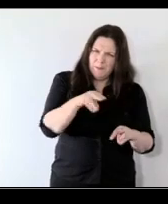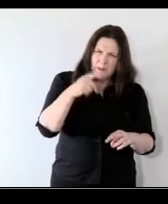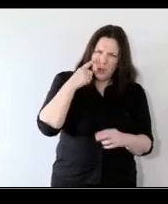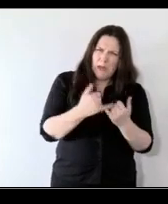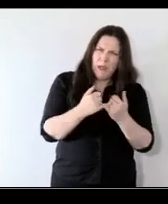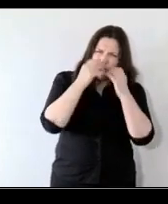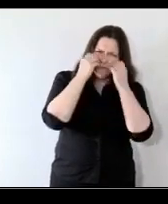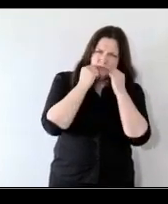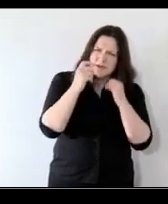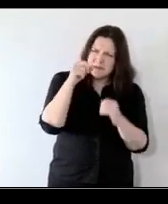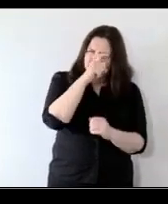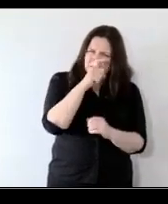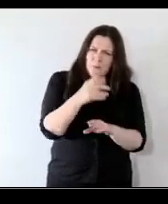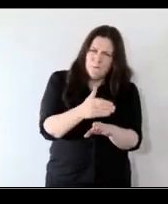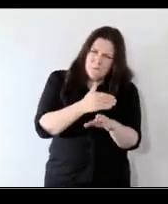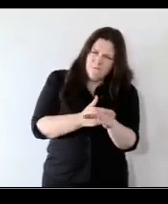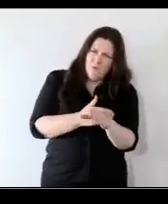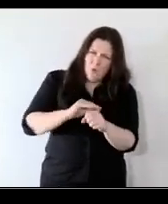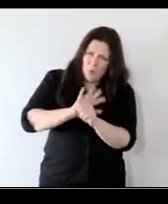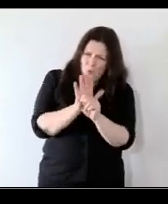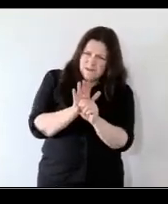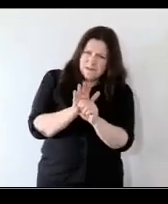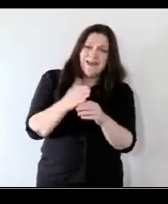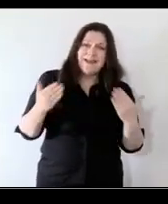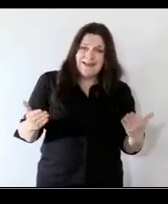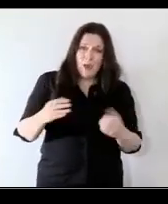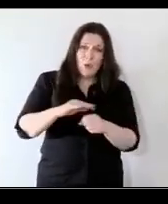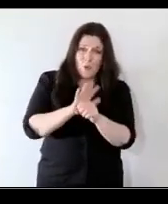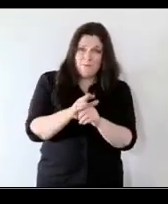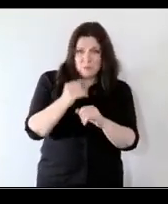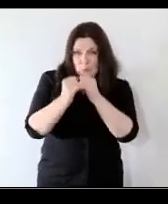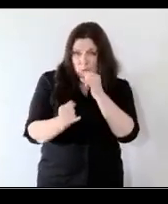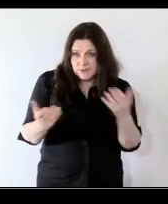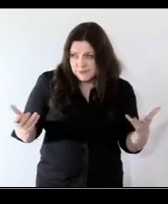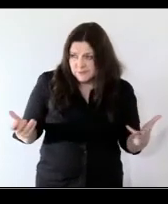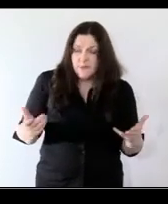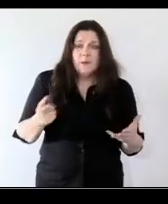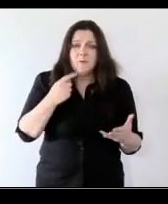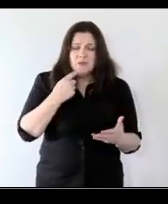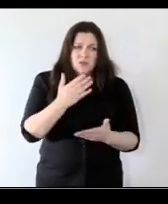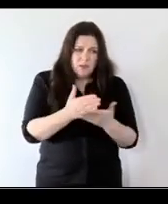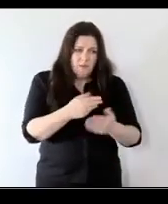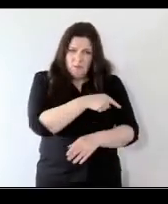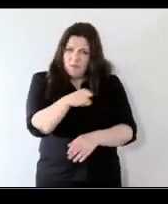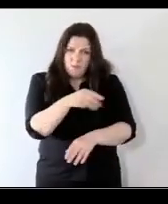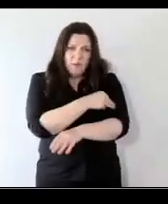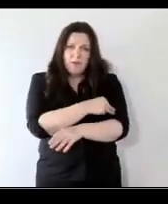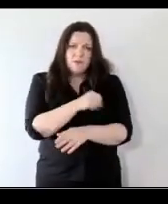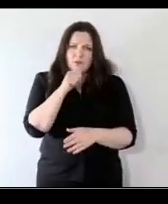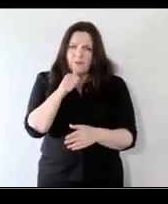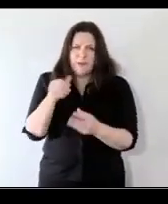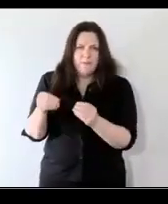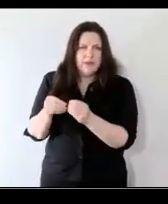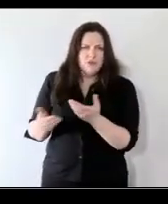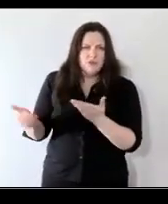grim and difficult before covid and now covid kind of exacerbated that but some of those problems aren't being